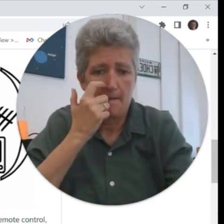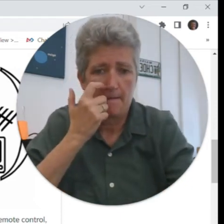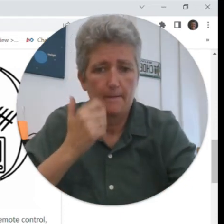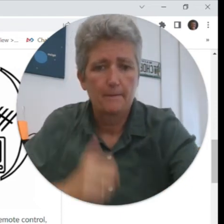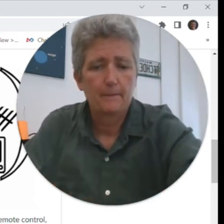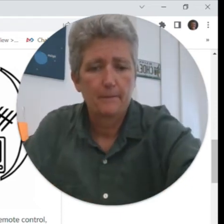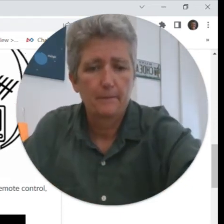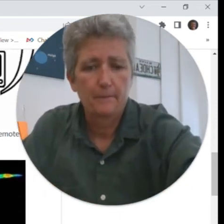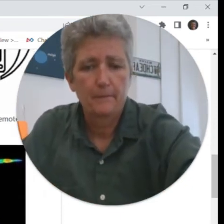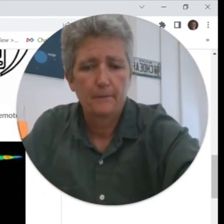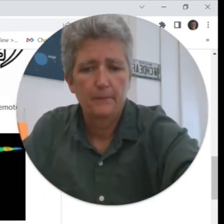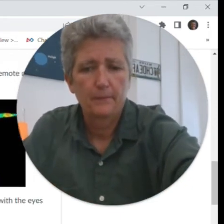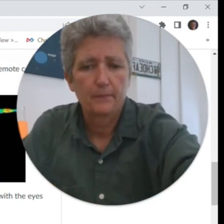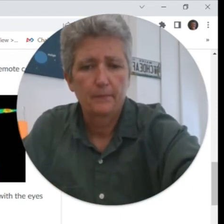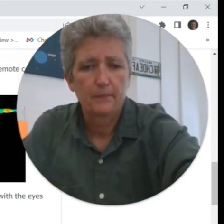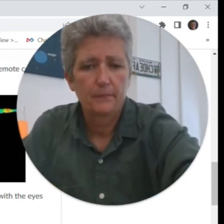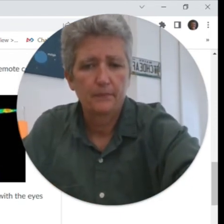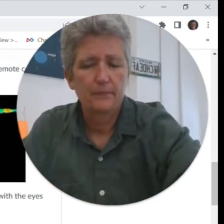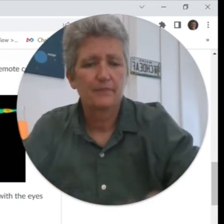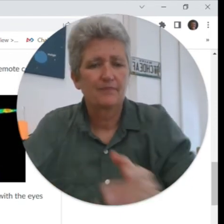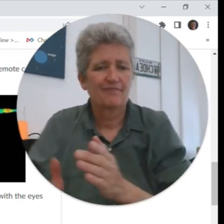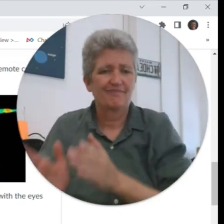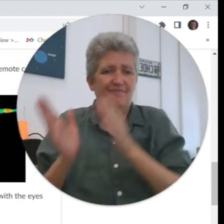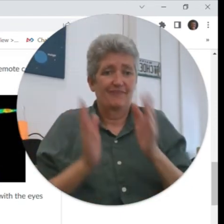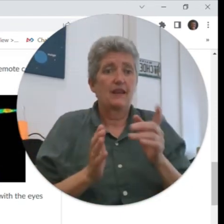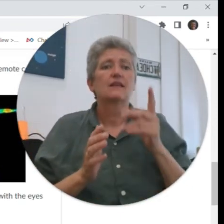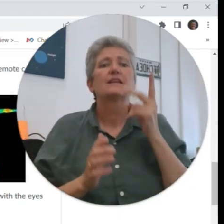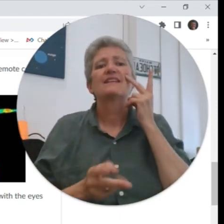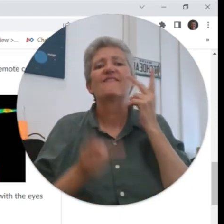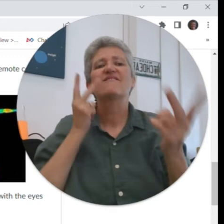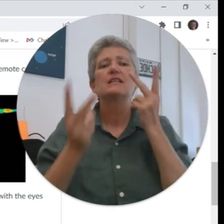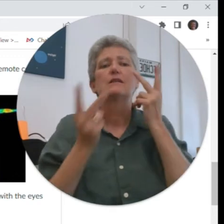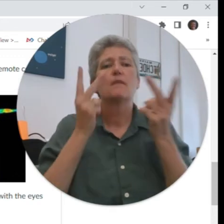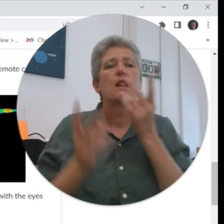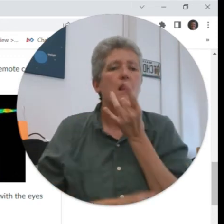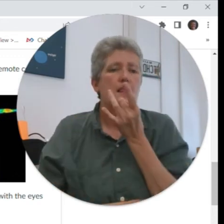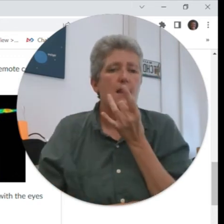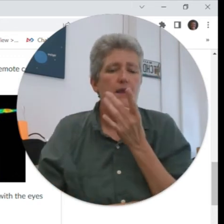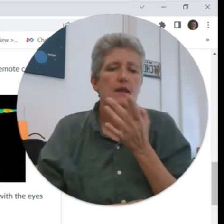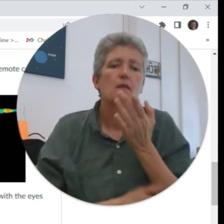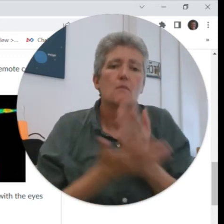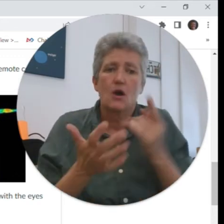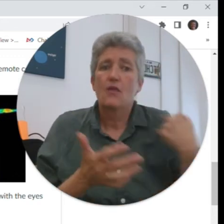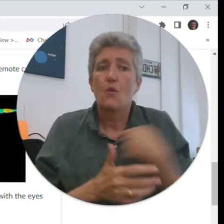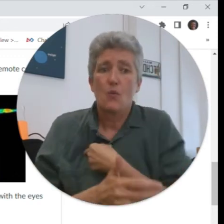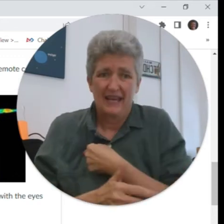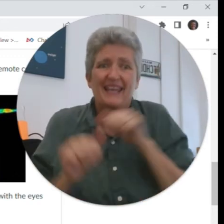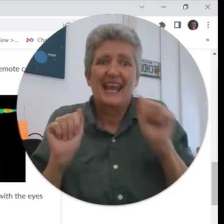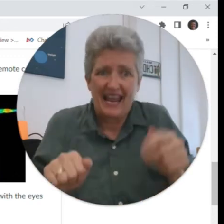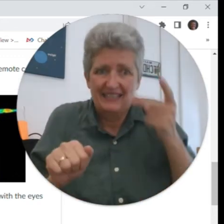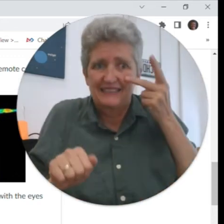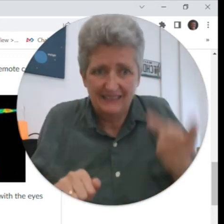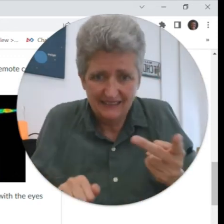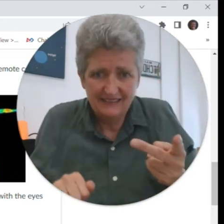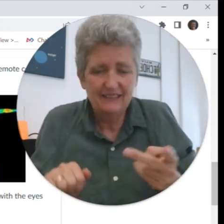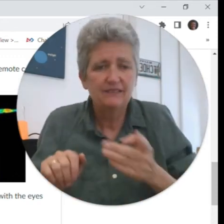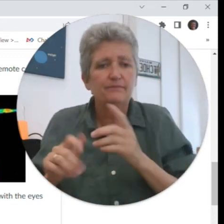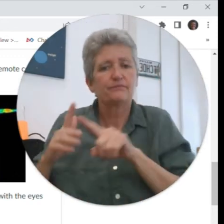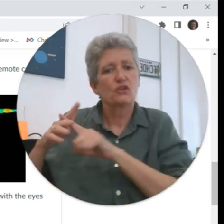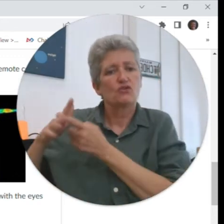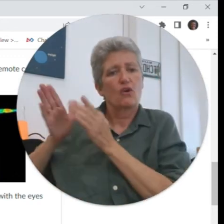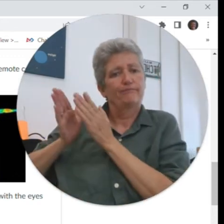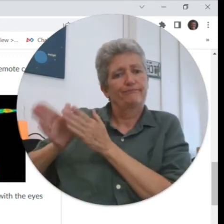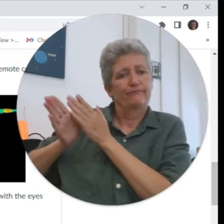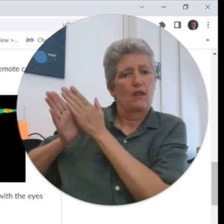and then there's what we call visible light so